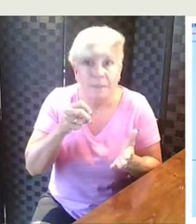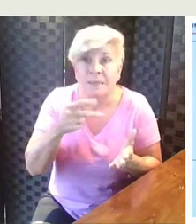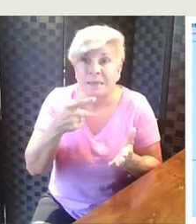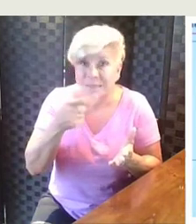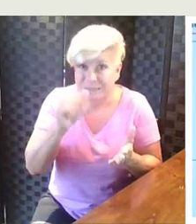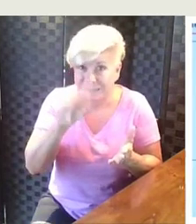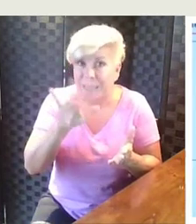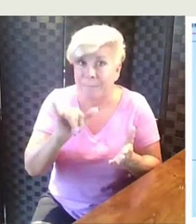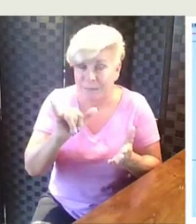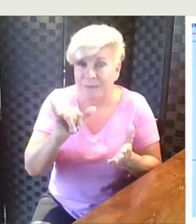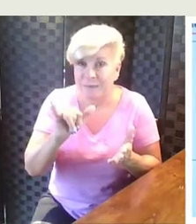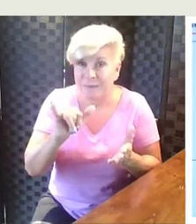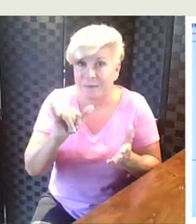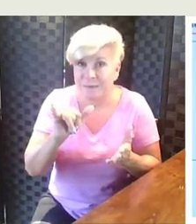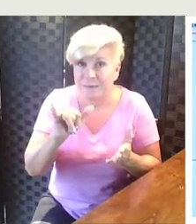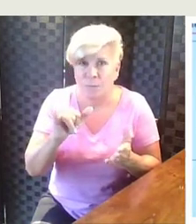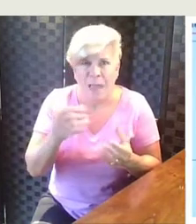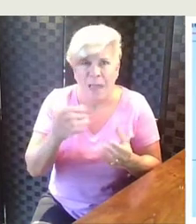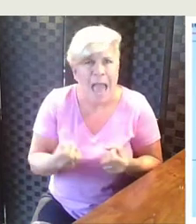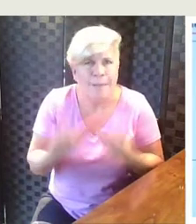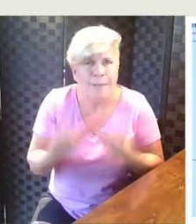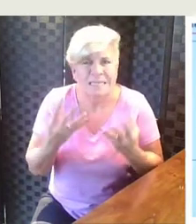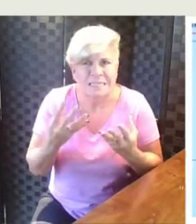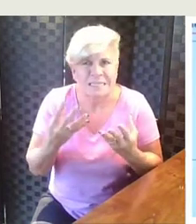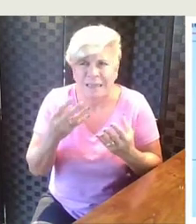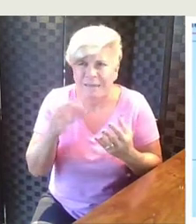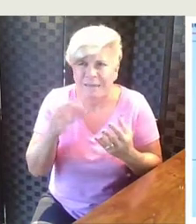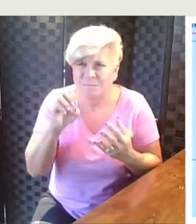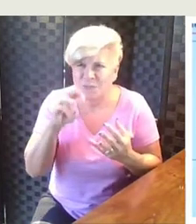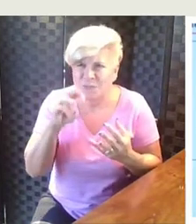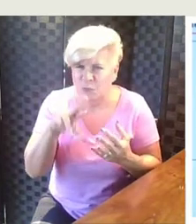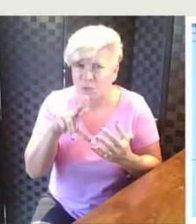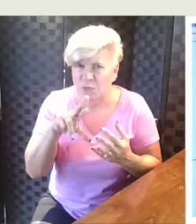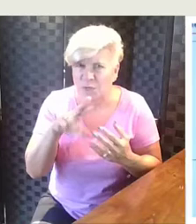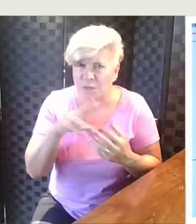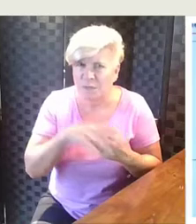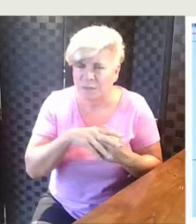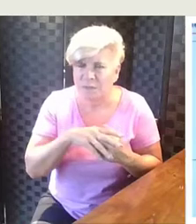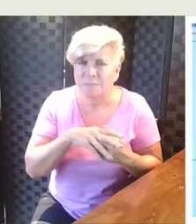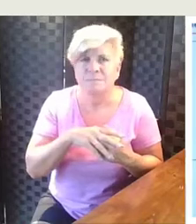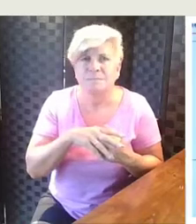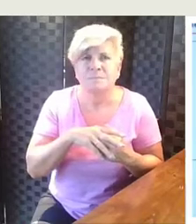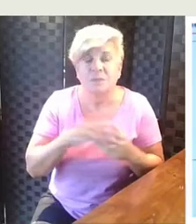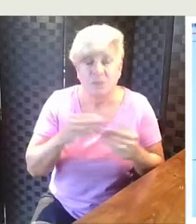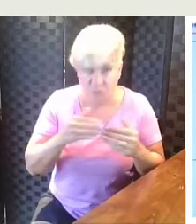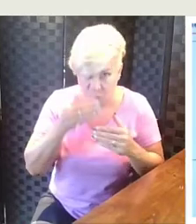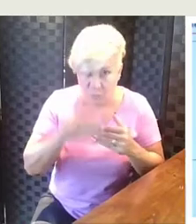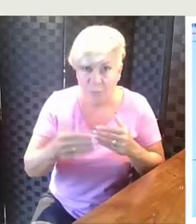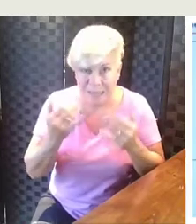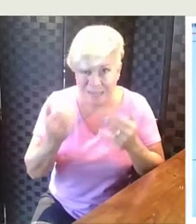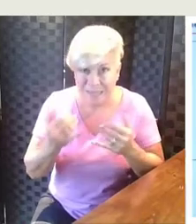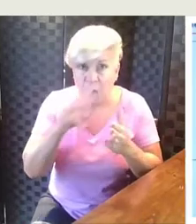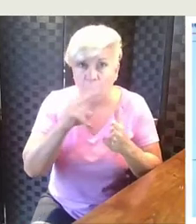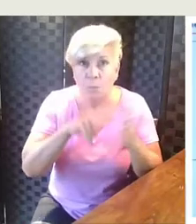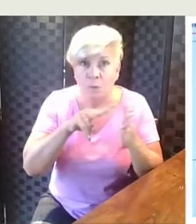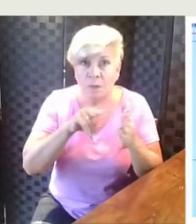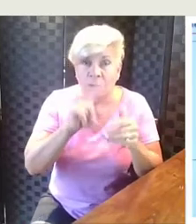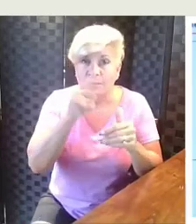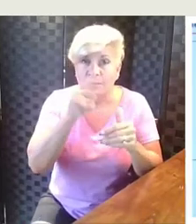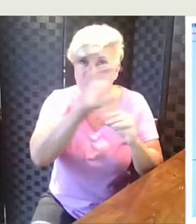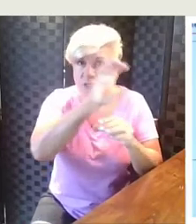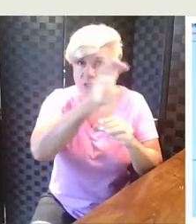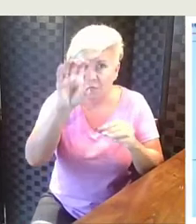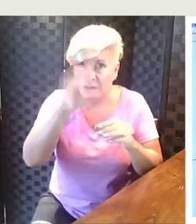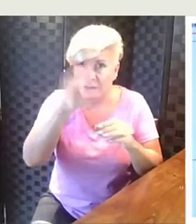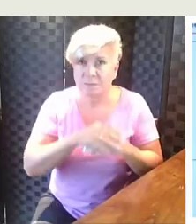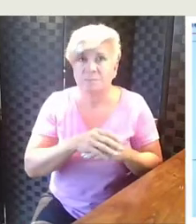Gabby. We just need to know how many fewer she did. So I want you to go ahead and read the first chunk,